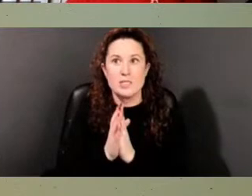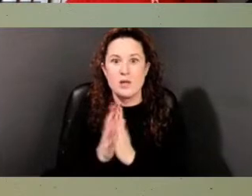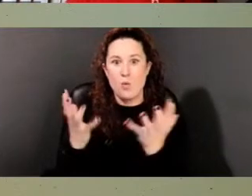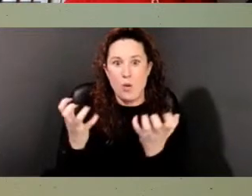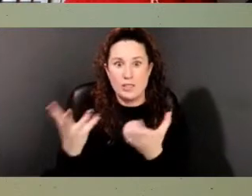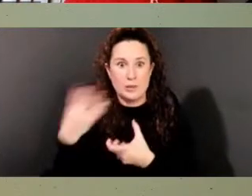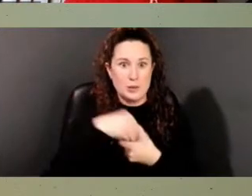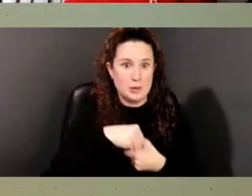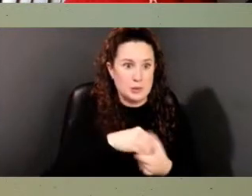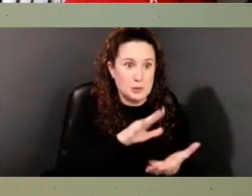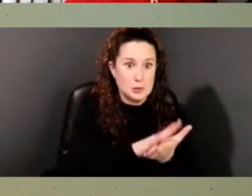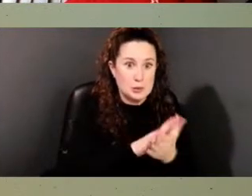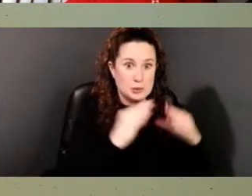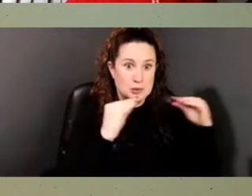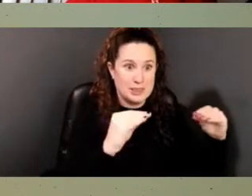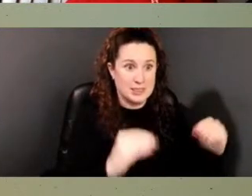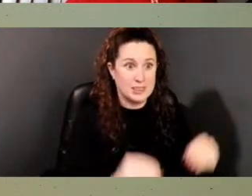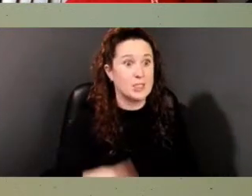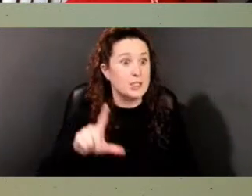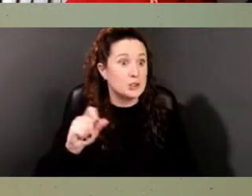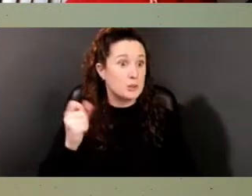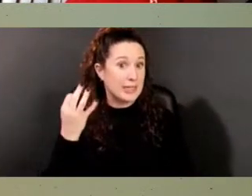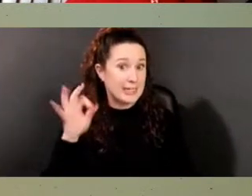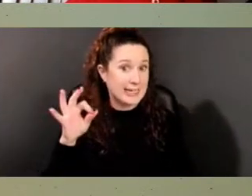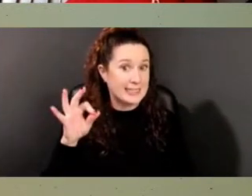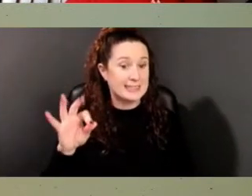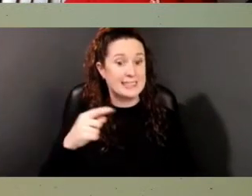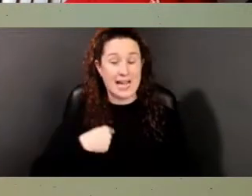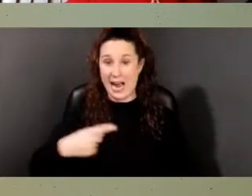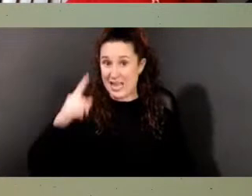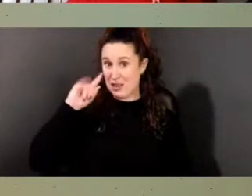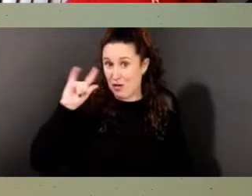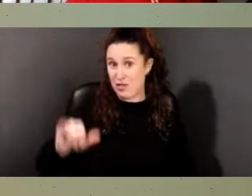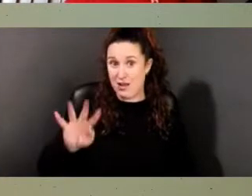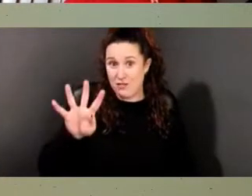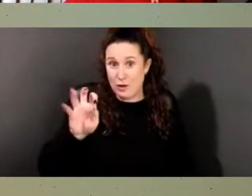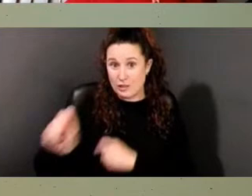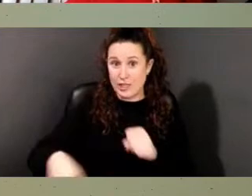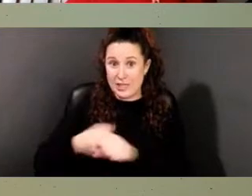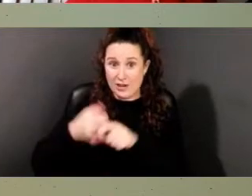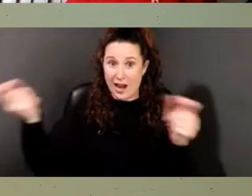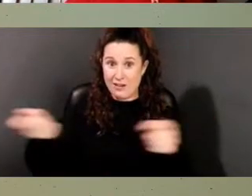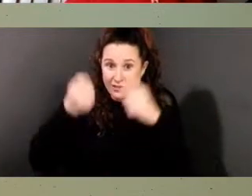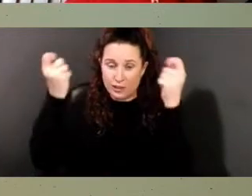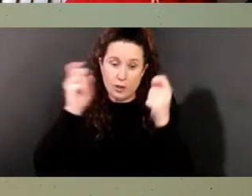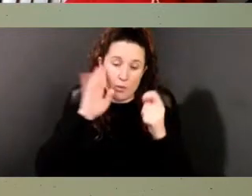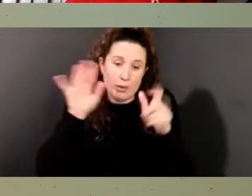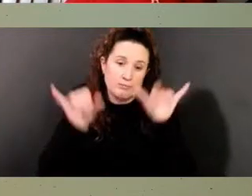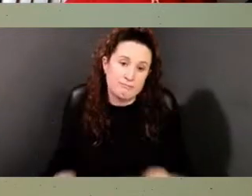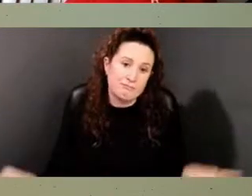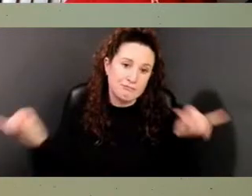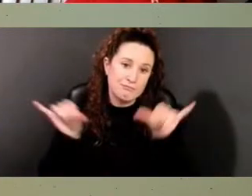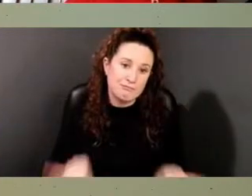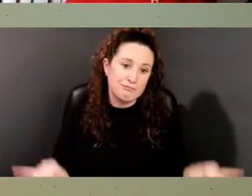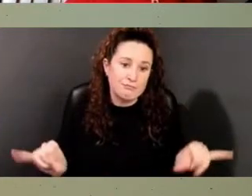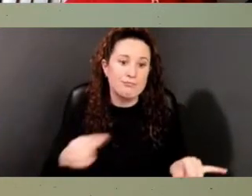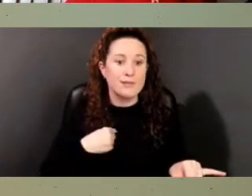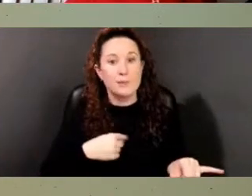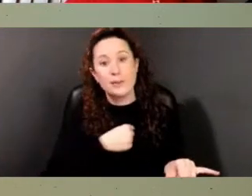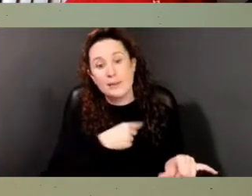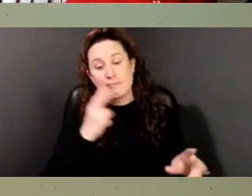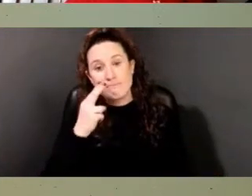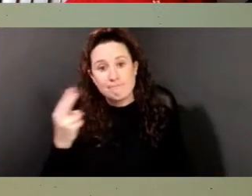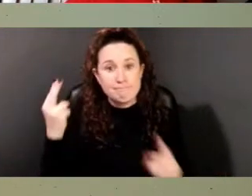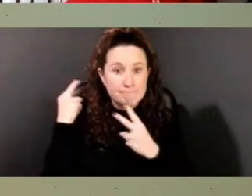2019, I thought the 400-year anniversary was going to go how it always goes. We're going to commemorate, you know, some